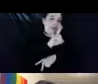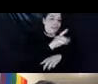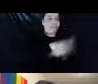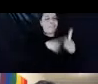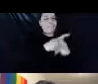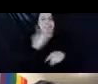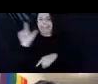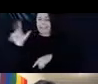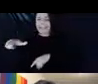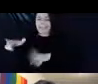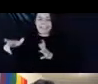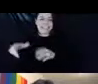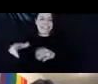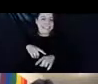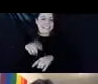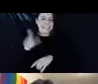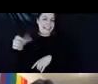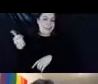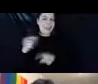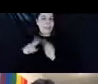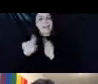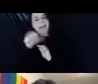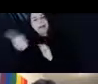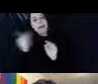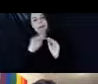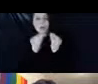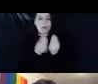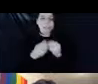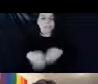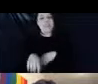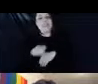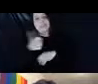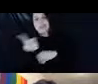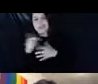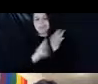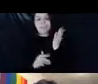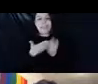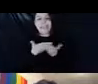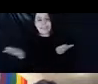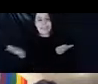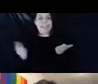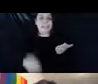Um, there was, and other organizations and other, uh, things. Um,